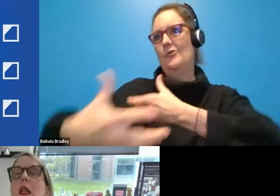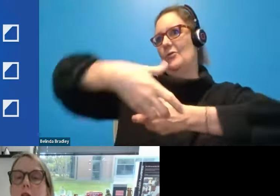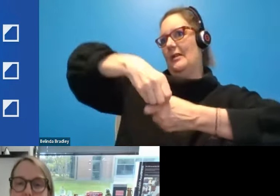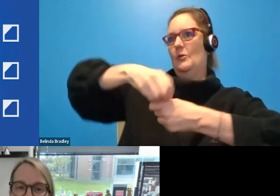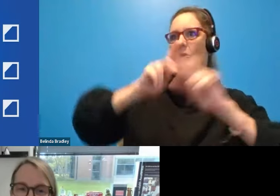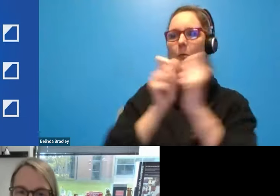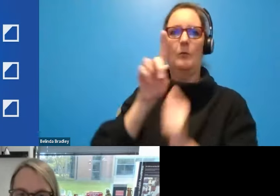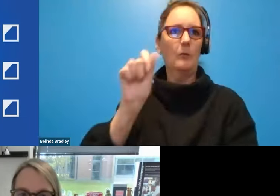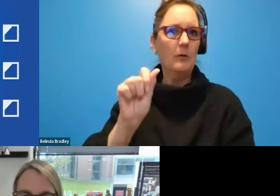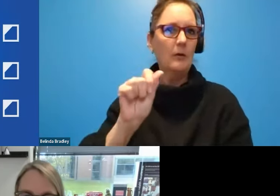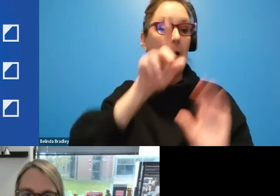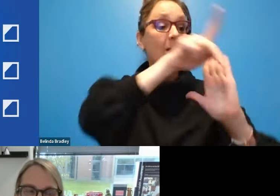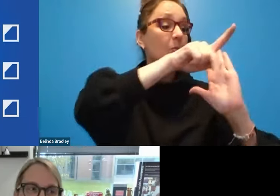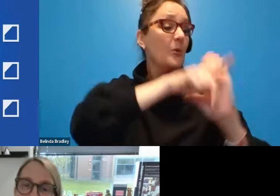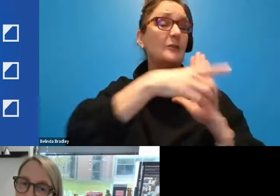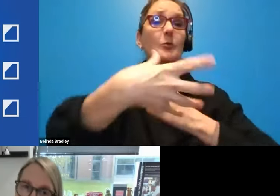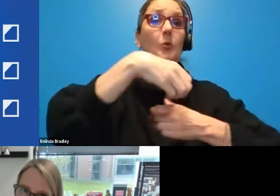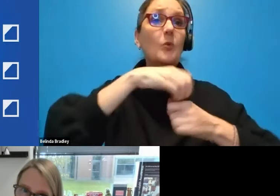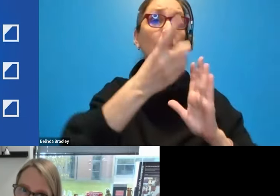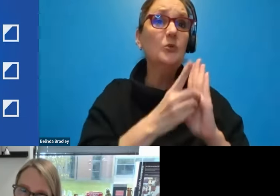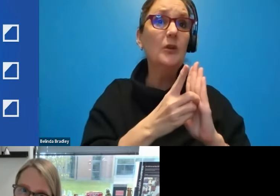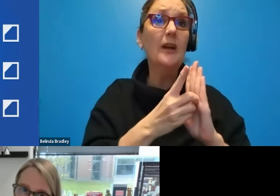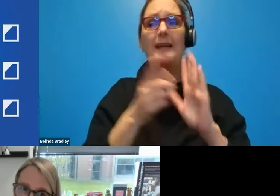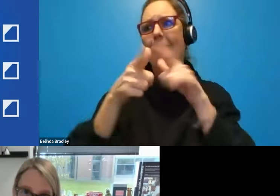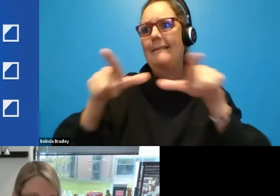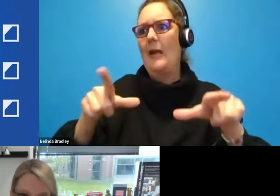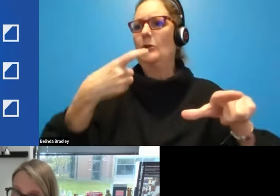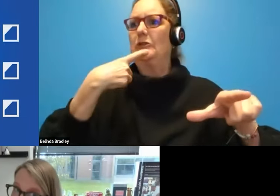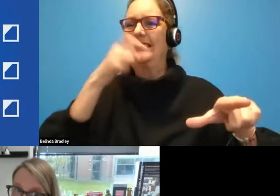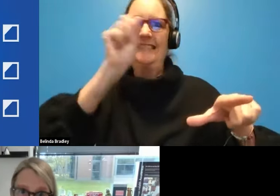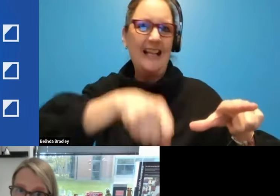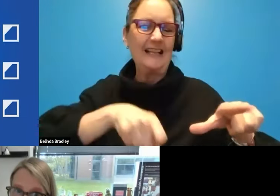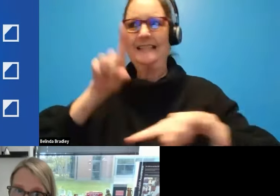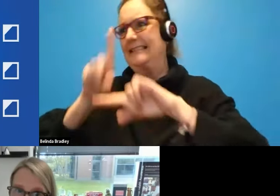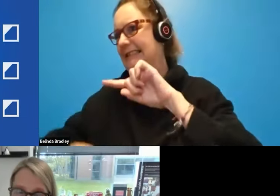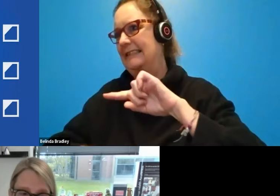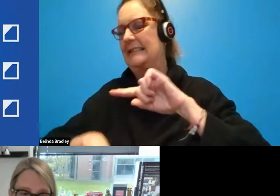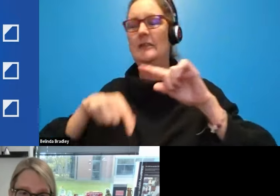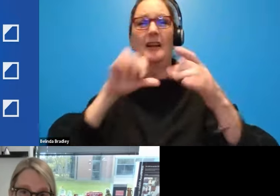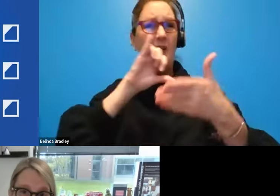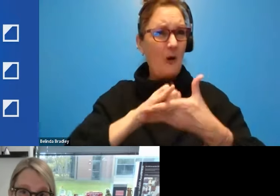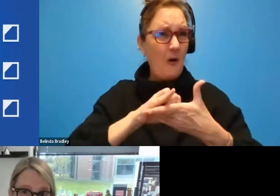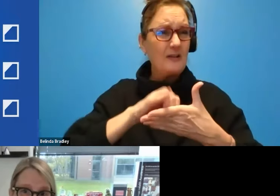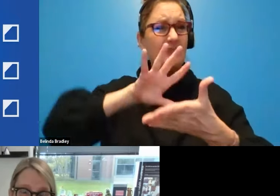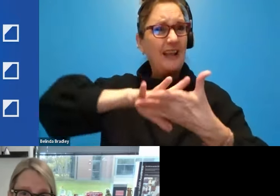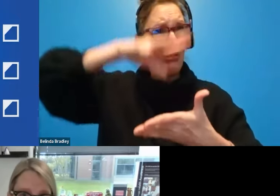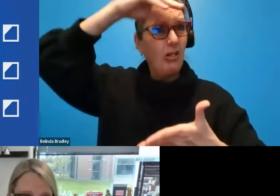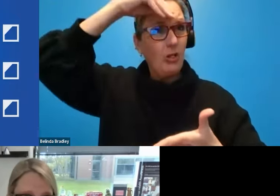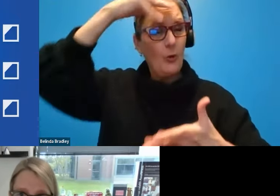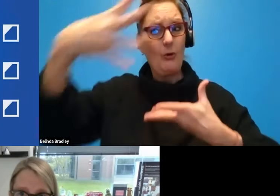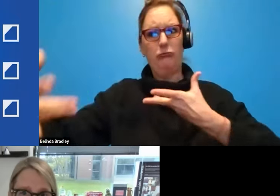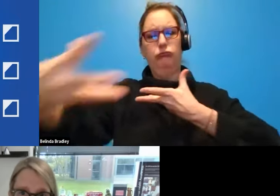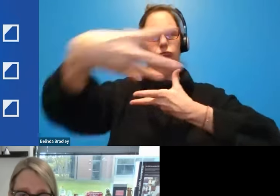design, what to say, what not to say. All of that goodness gets wrapped into that process. And then we get